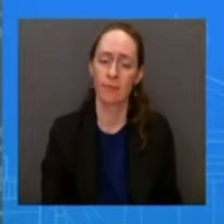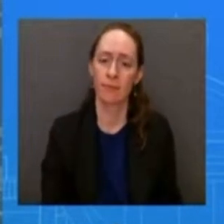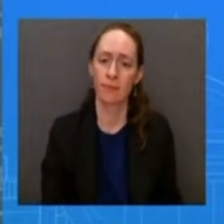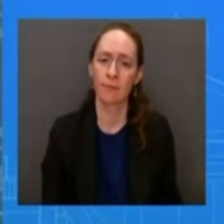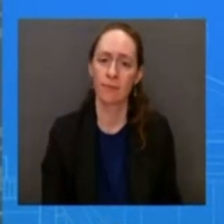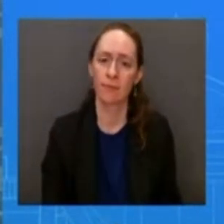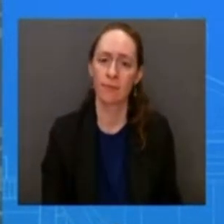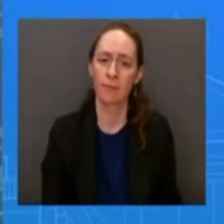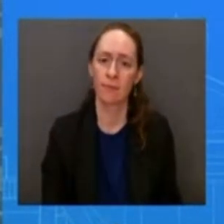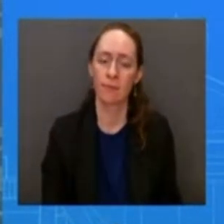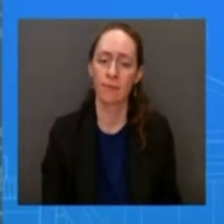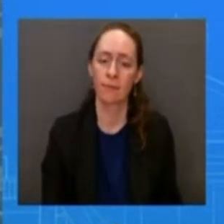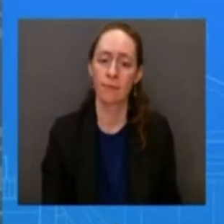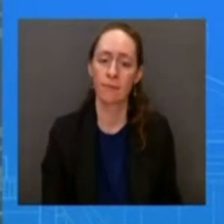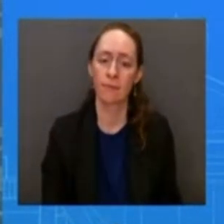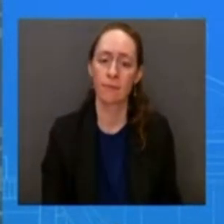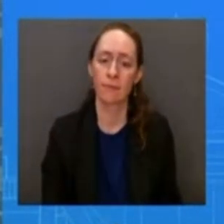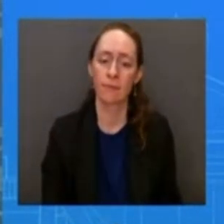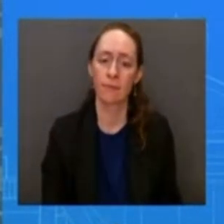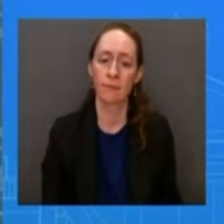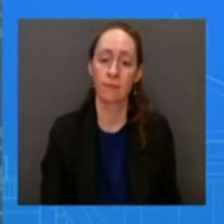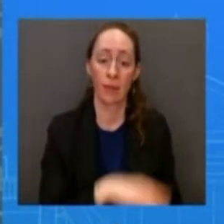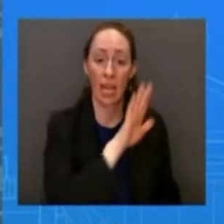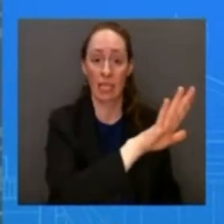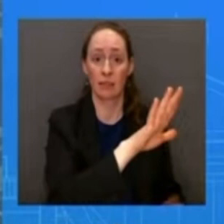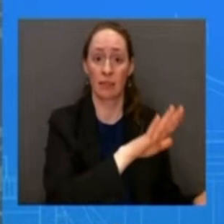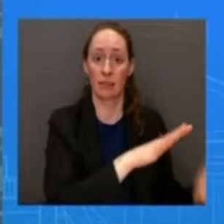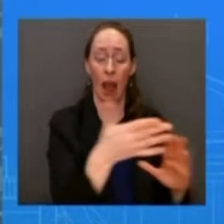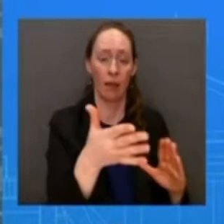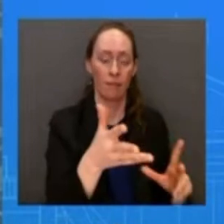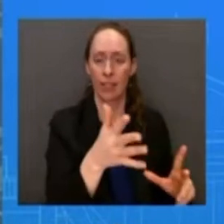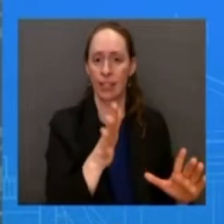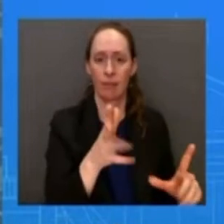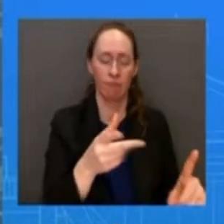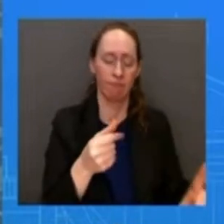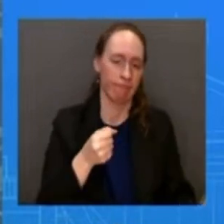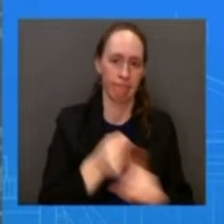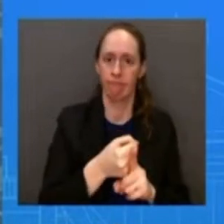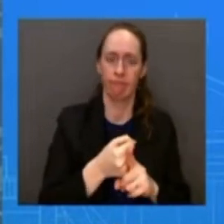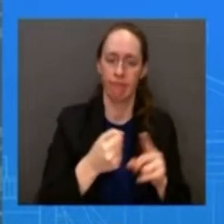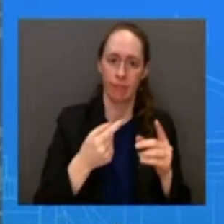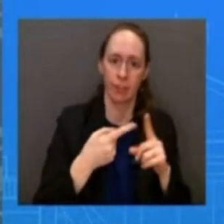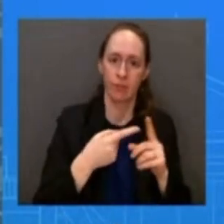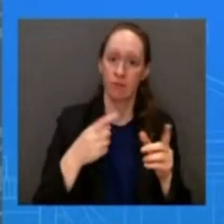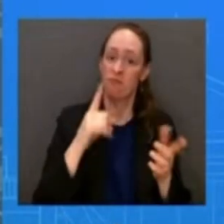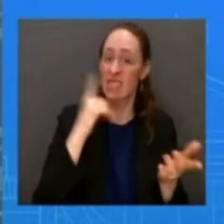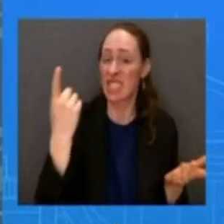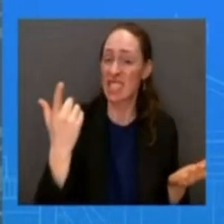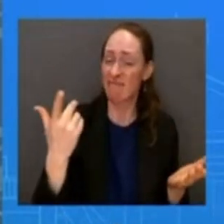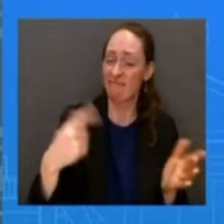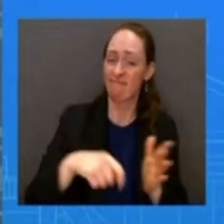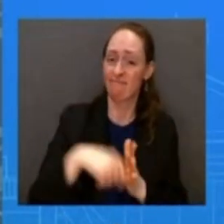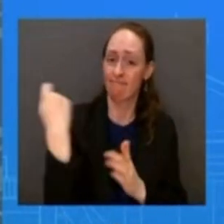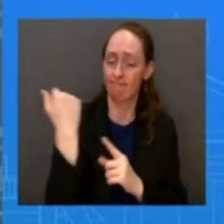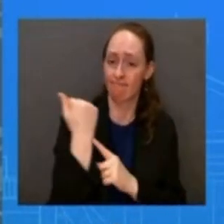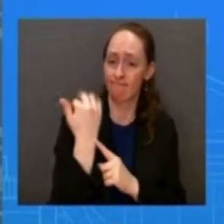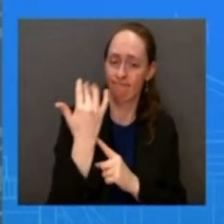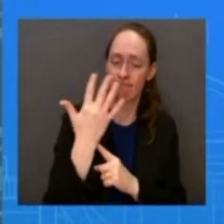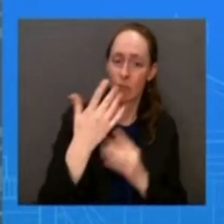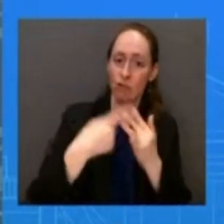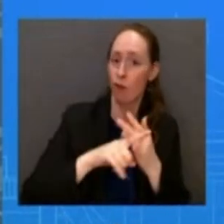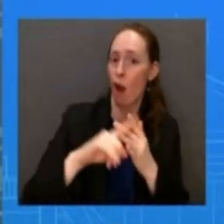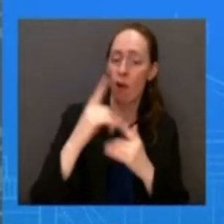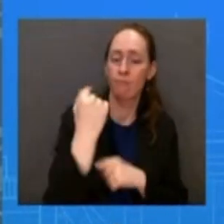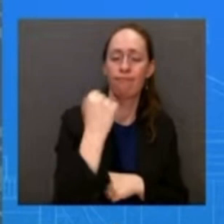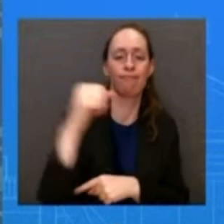movement helped ignite it was one of the many things that helped ignite the civil rights movement i think that's important that we're doing this at the white house uh one of the